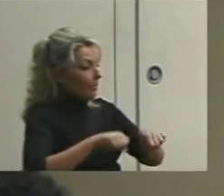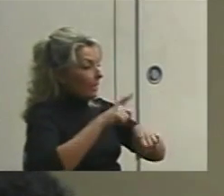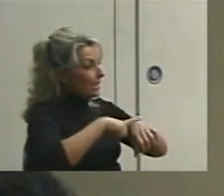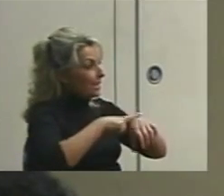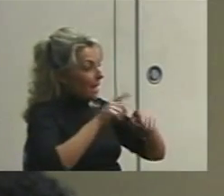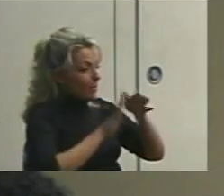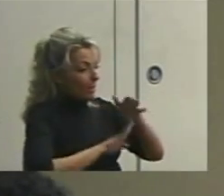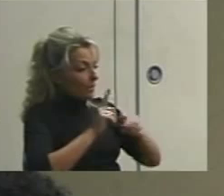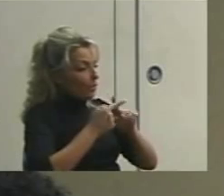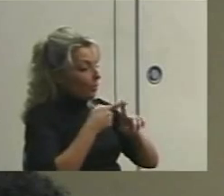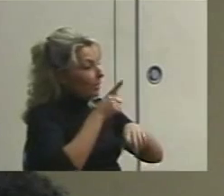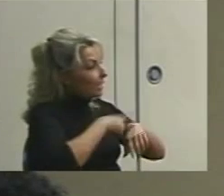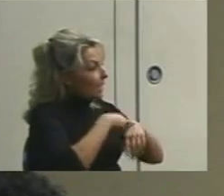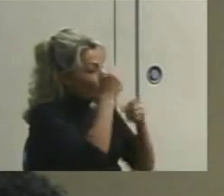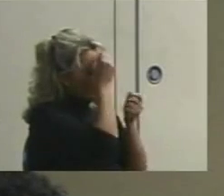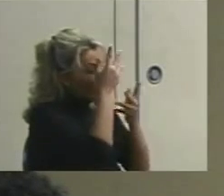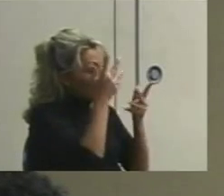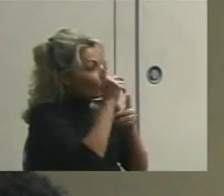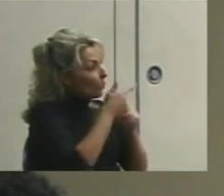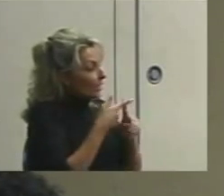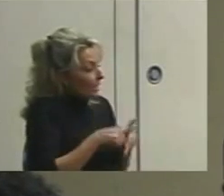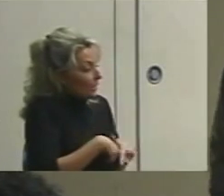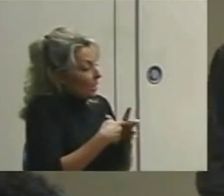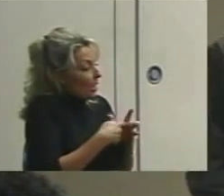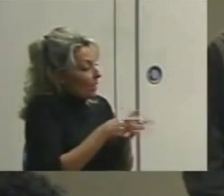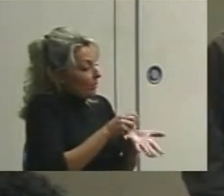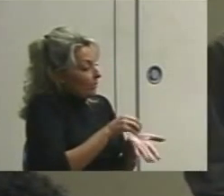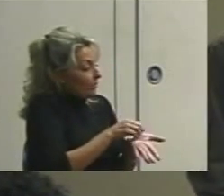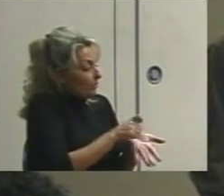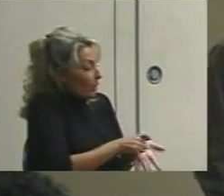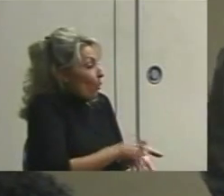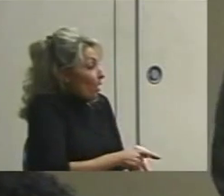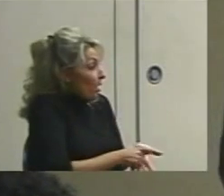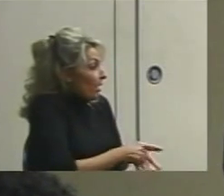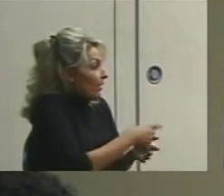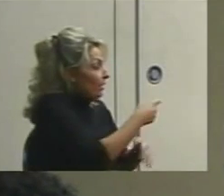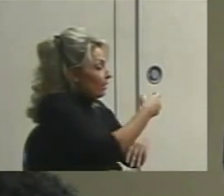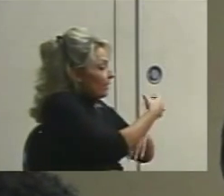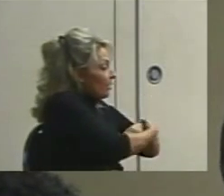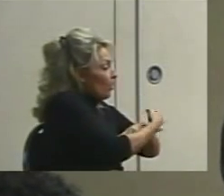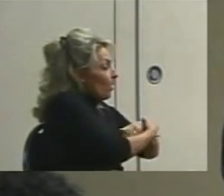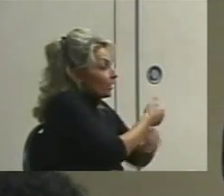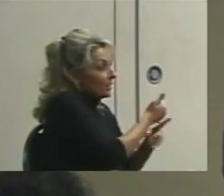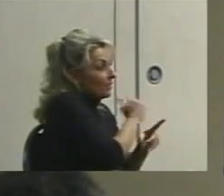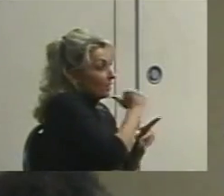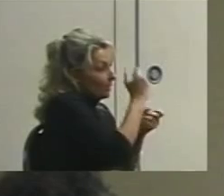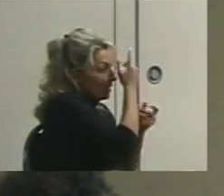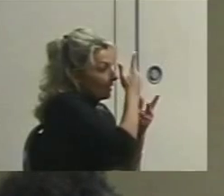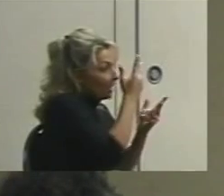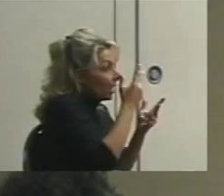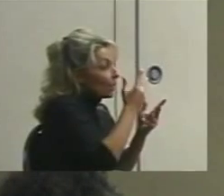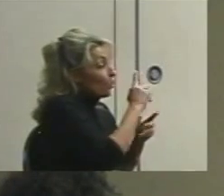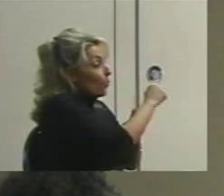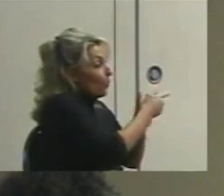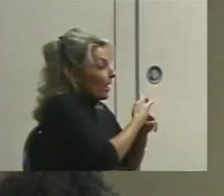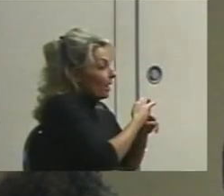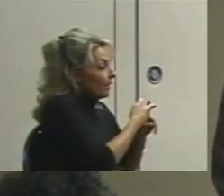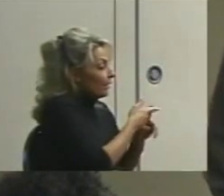when time tells you when to record. The stopwatch doesn't tell you when to record. It does your recording.